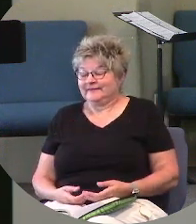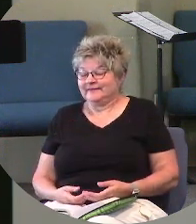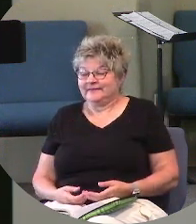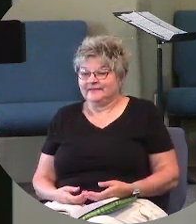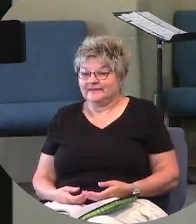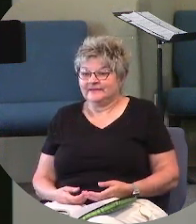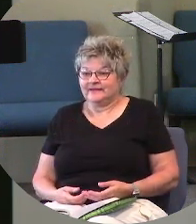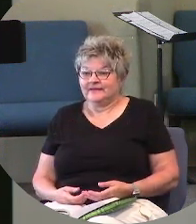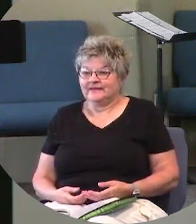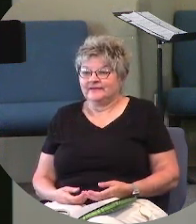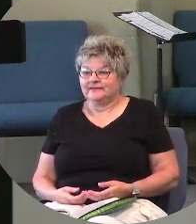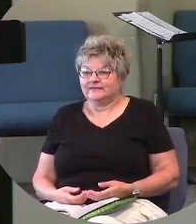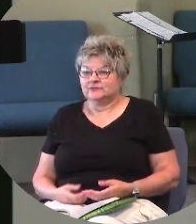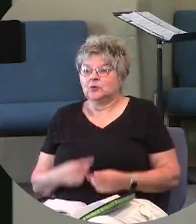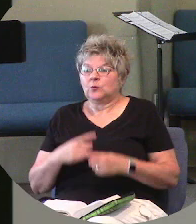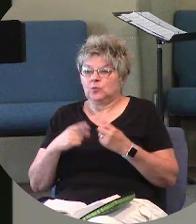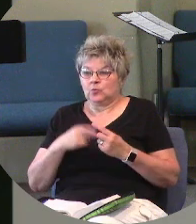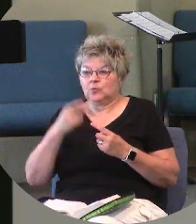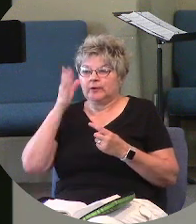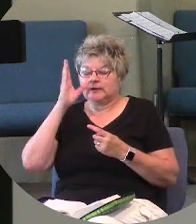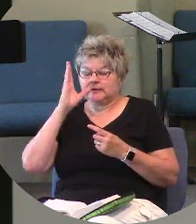And so when God